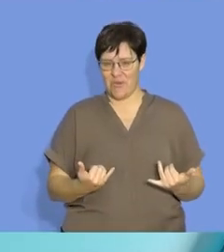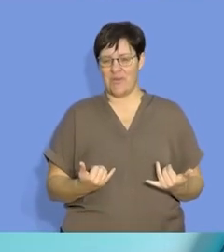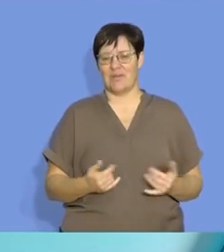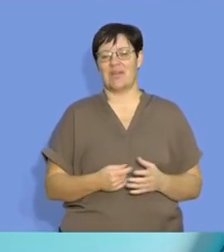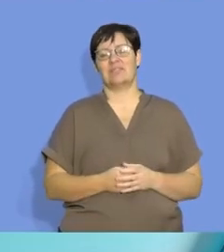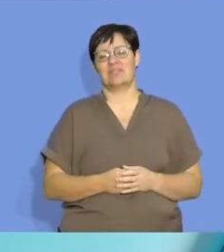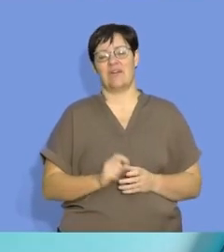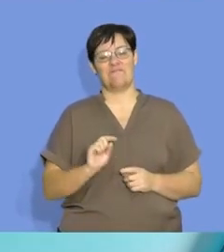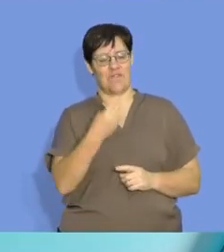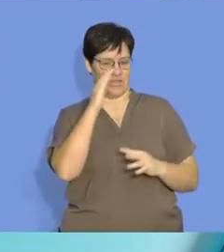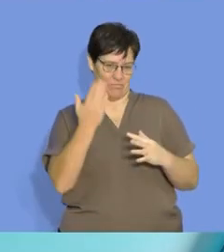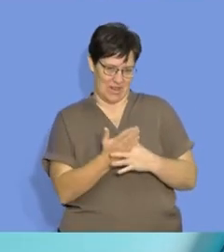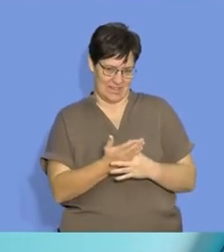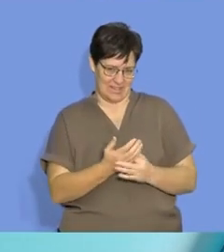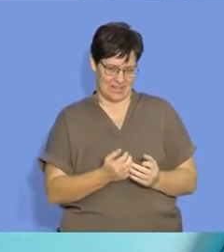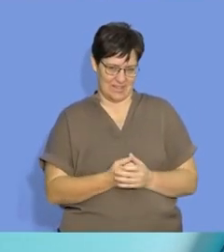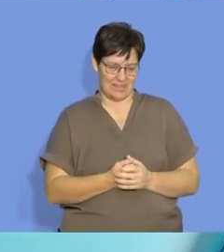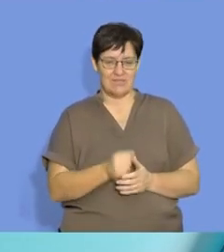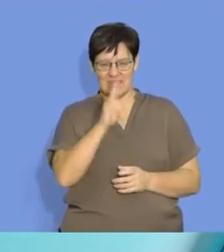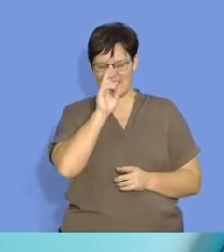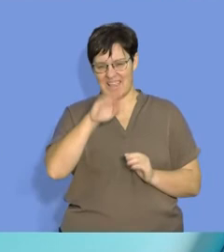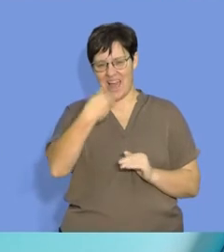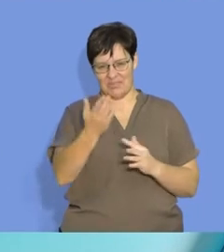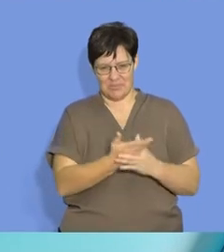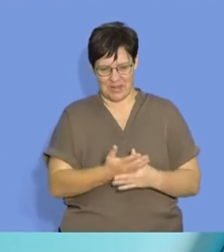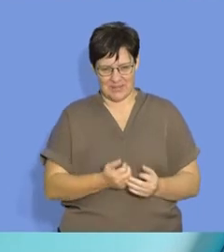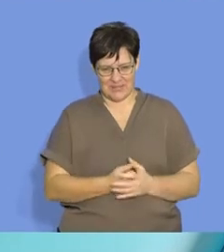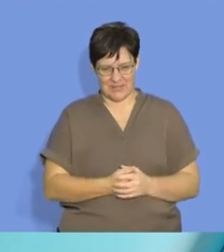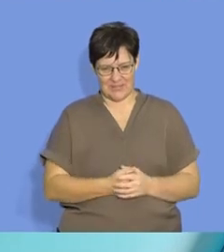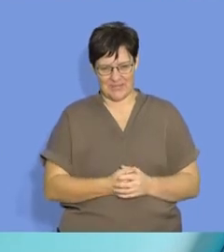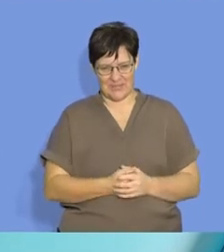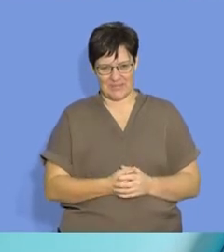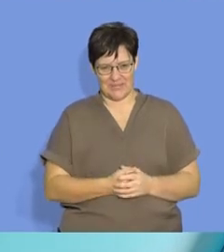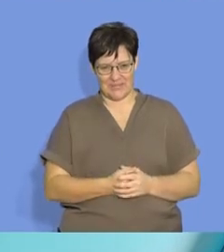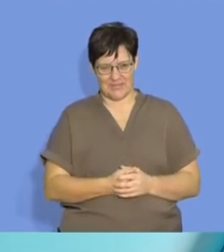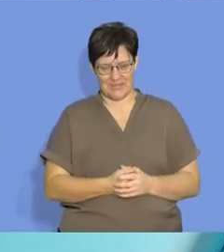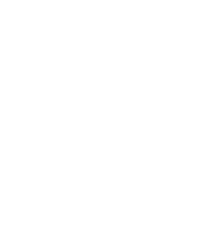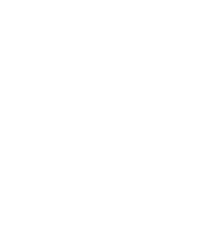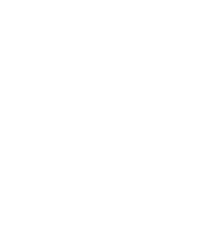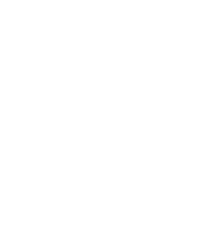And this brings us to our first break. See you just now.